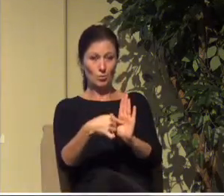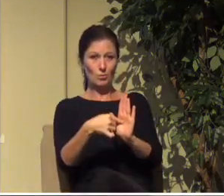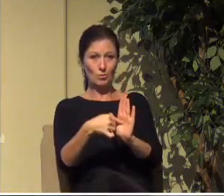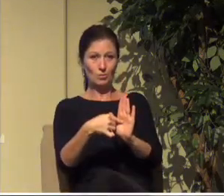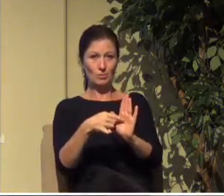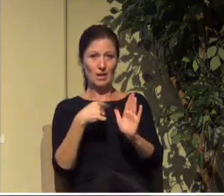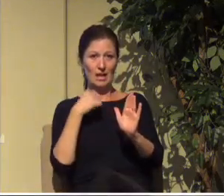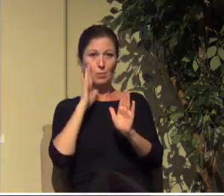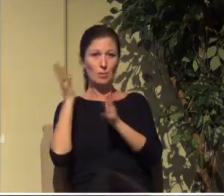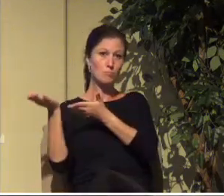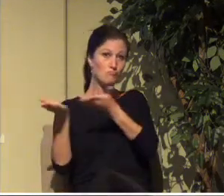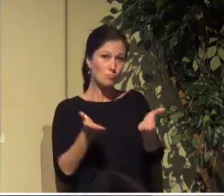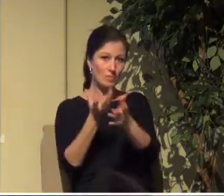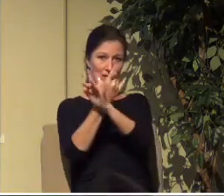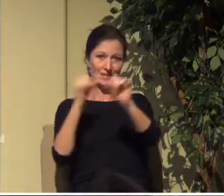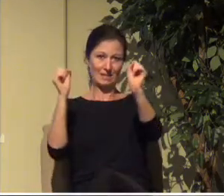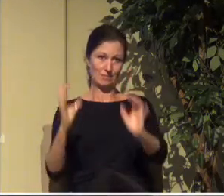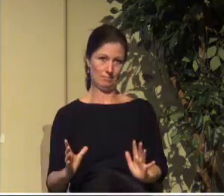bring a redeemer.